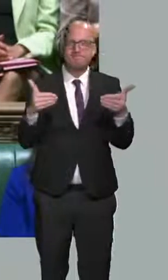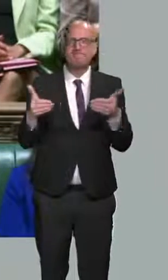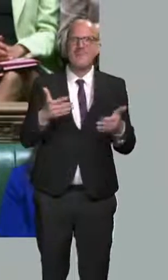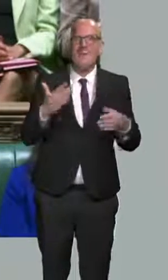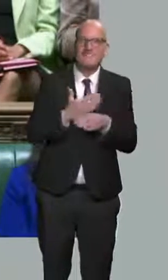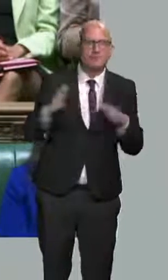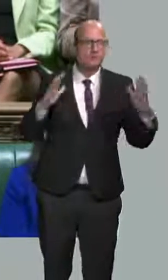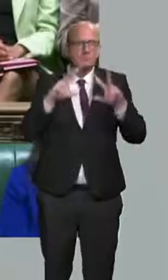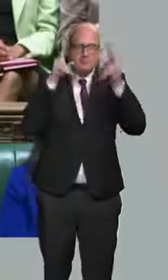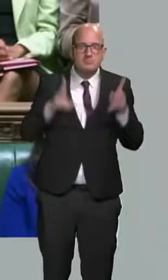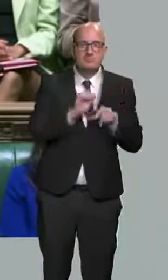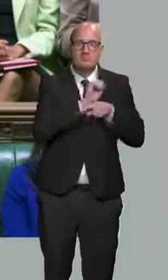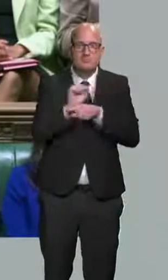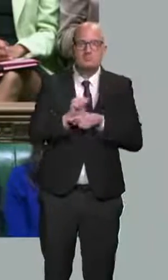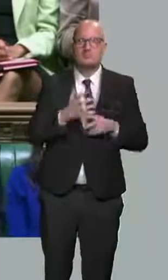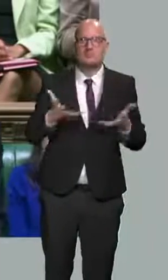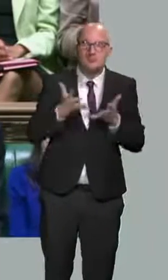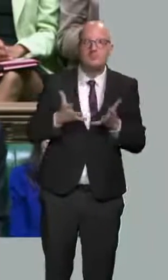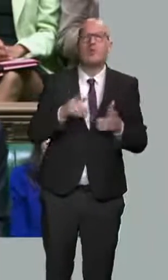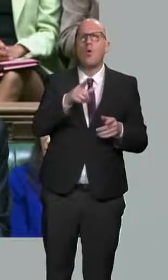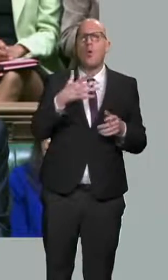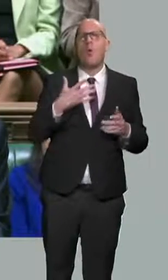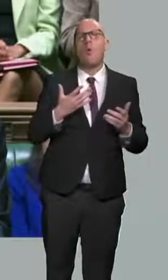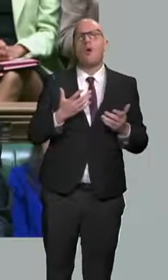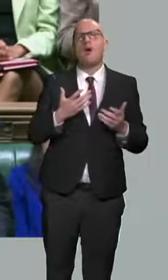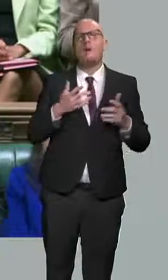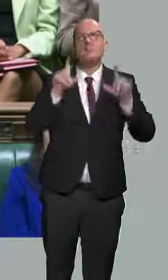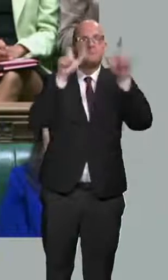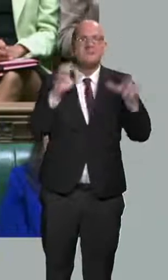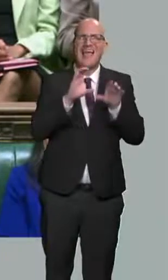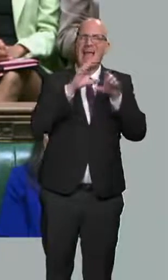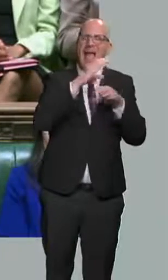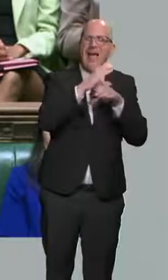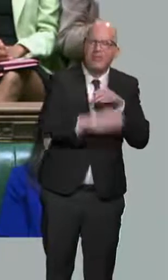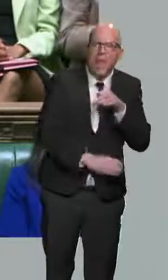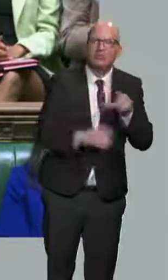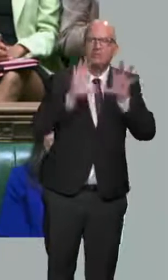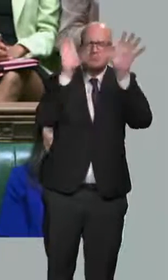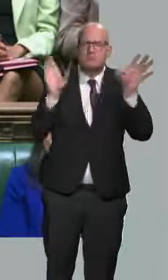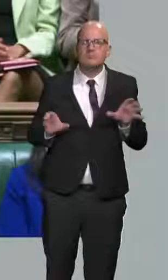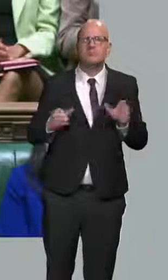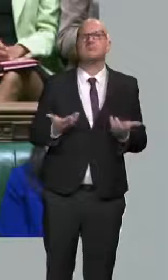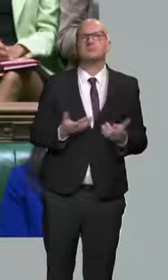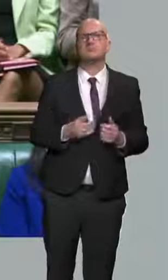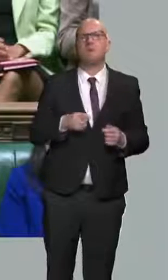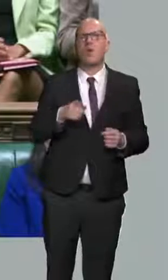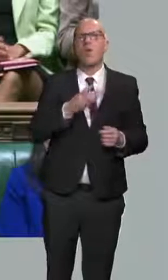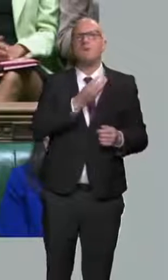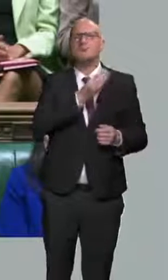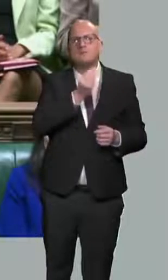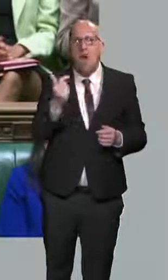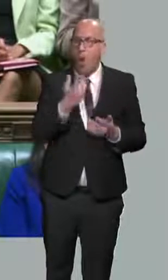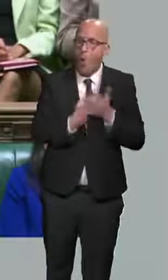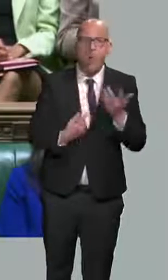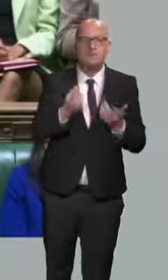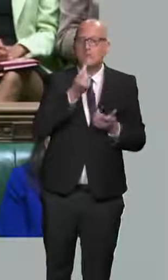But if homeowners want to install energy-saving materials, at the moment, only some items qualify for a 5%